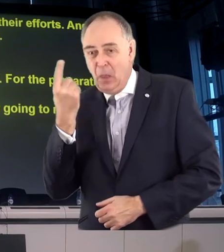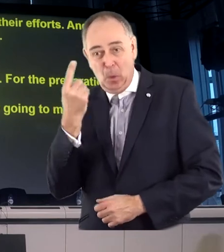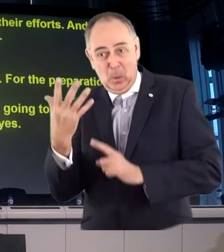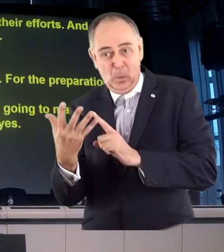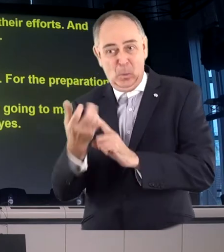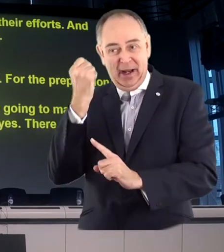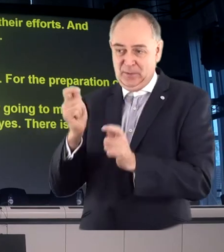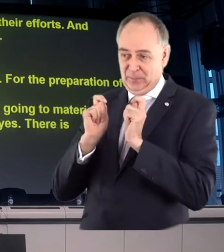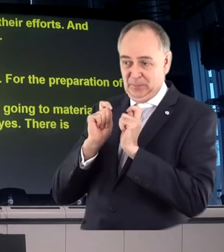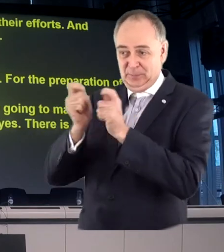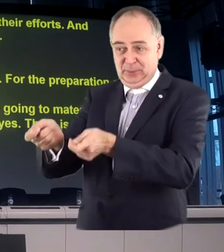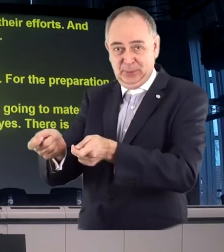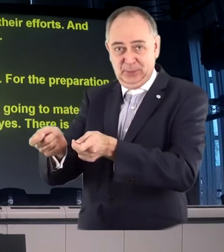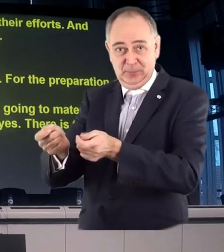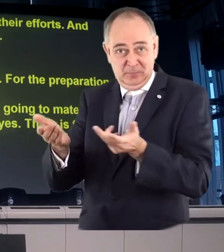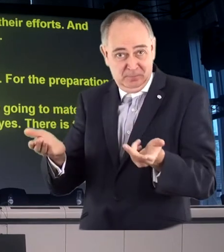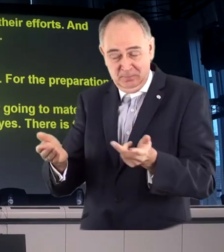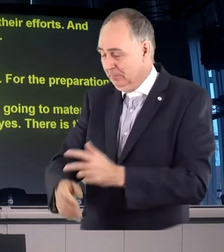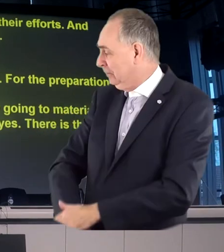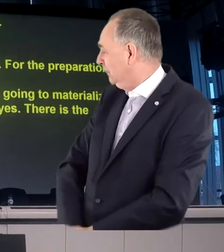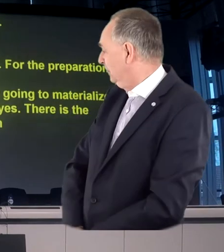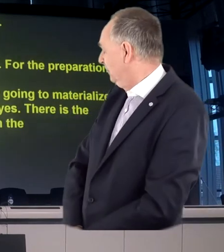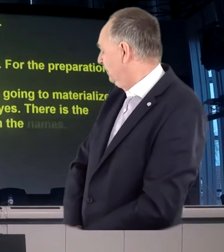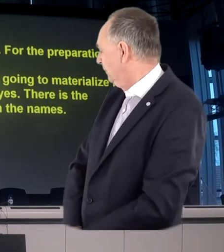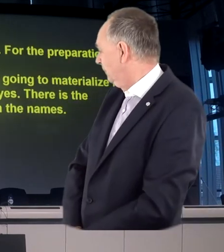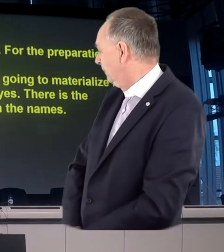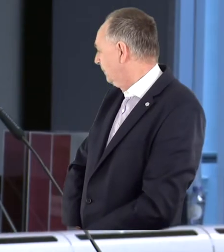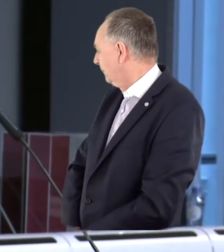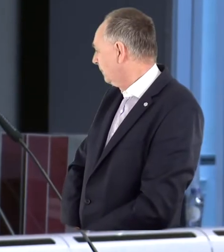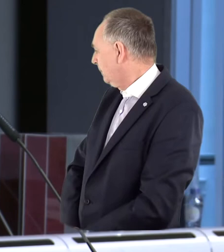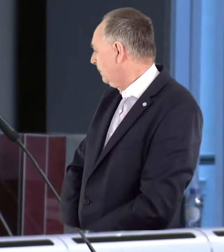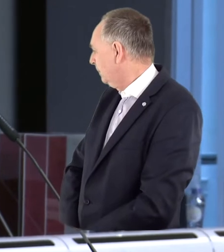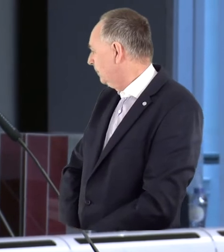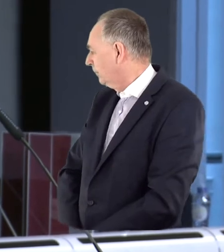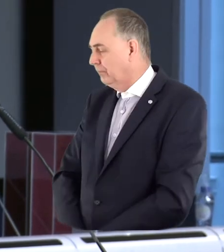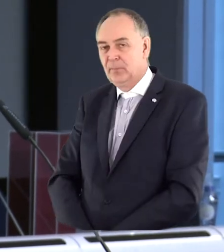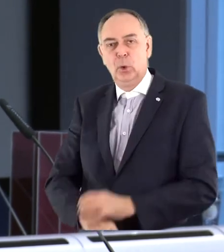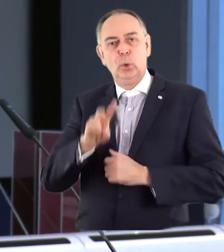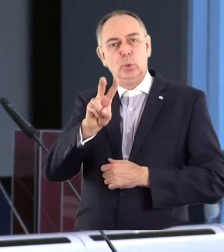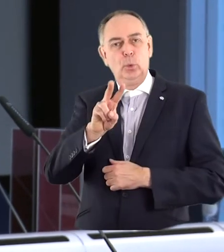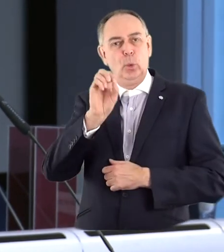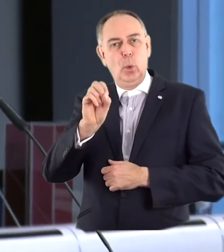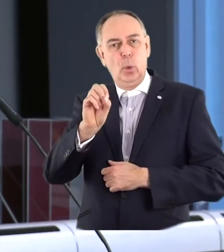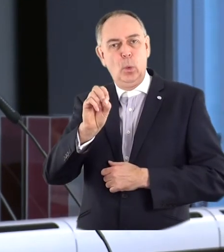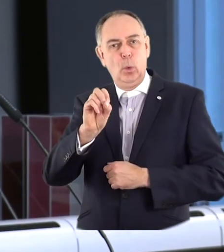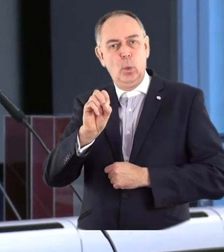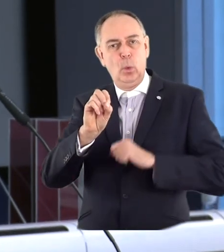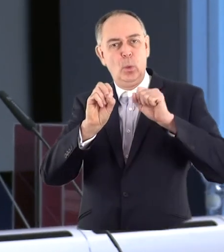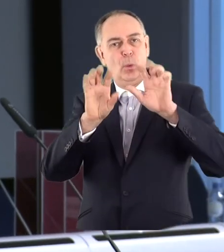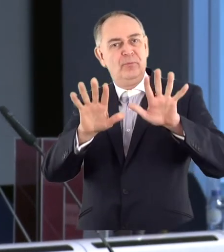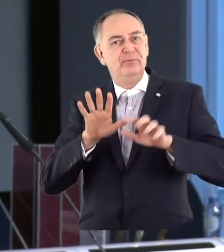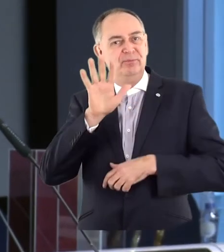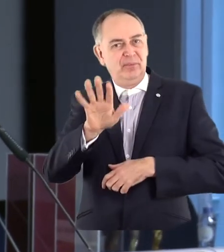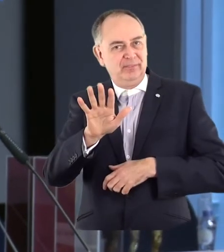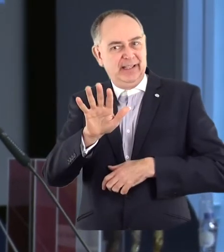names, so I should open the envelope and announce to you which is the city